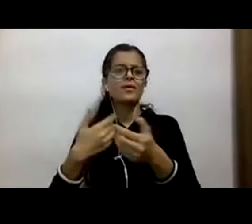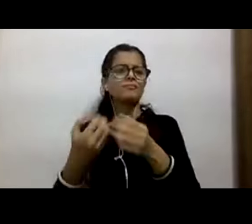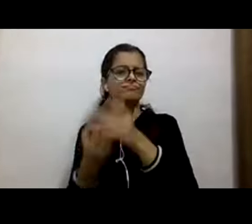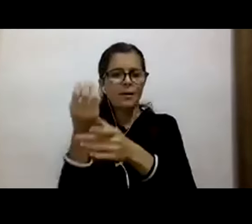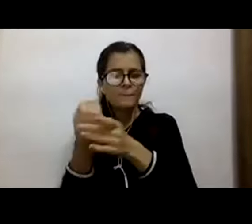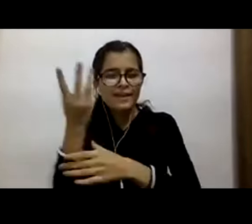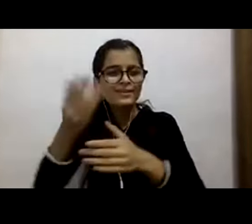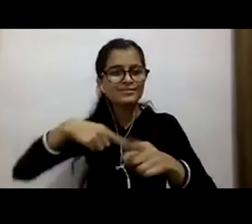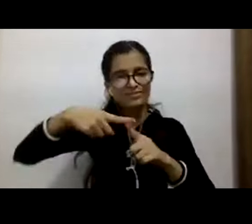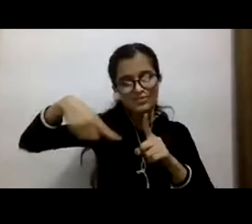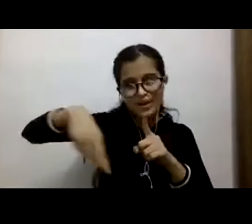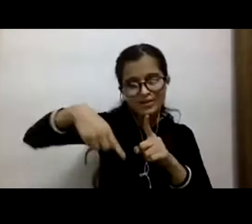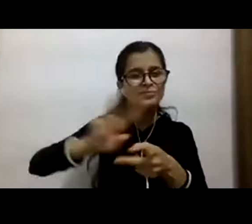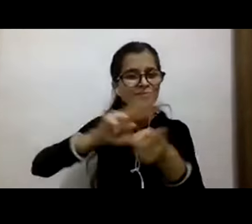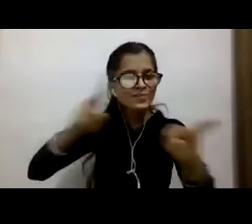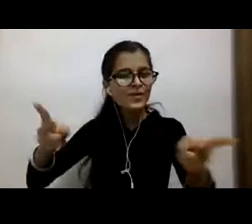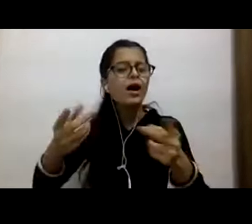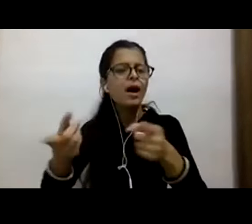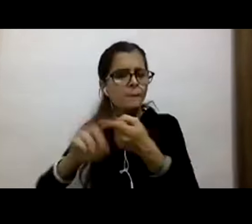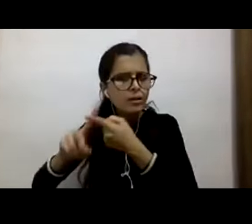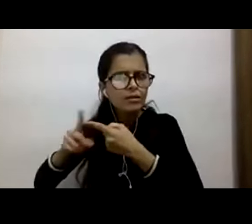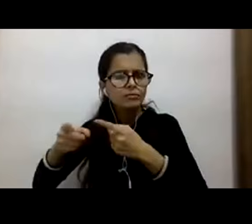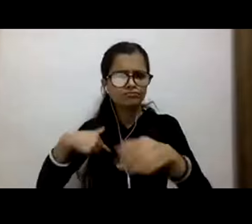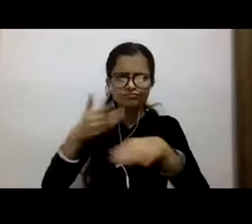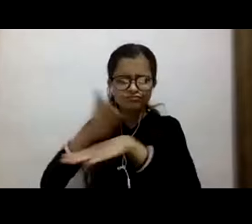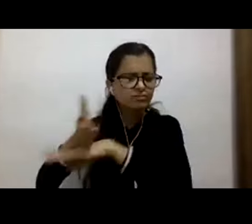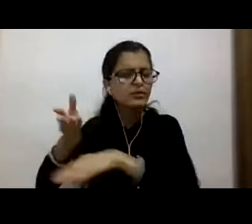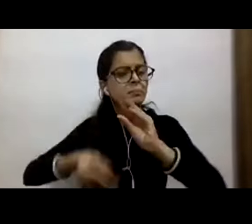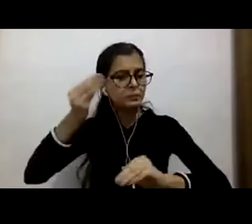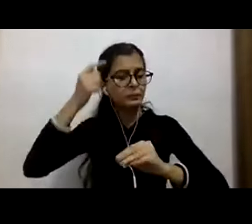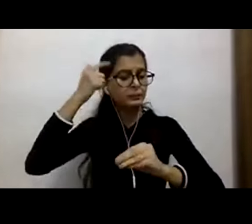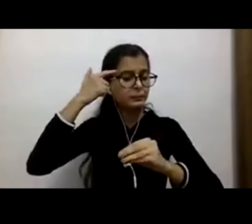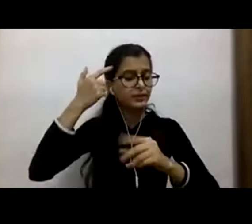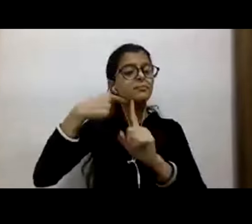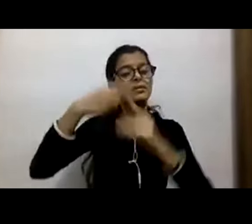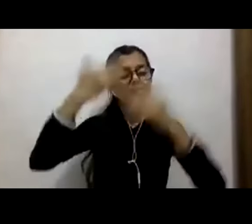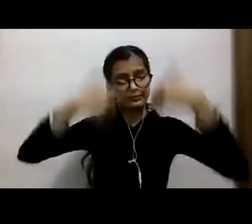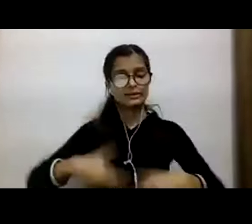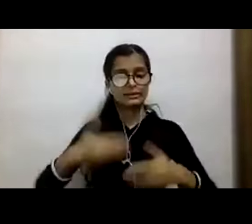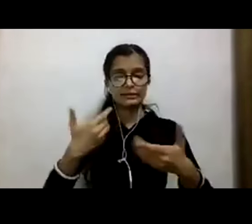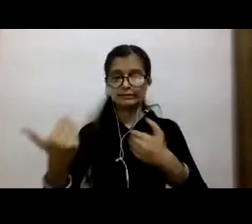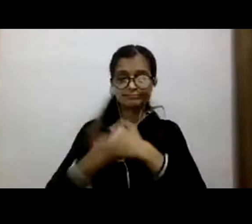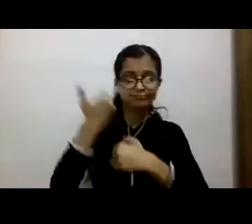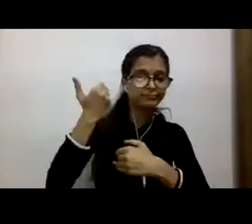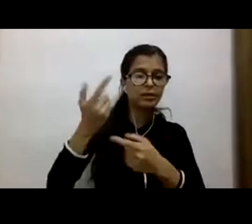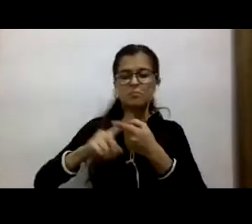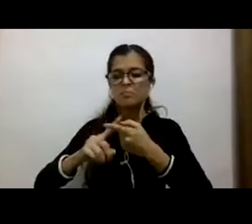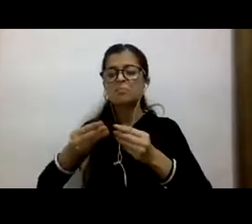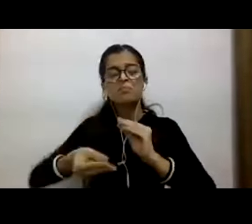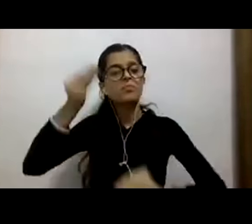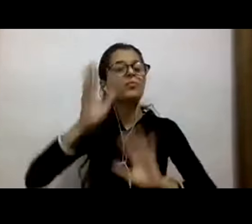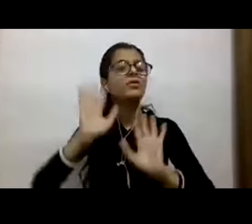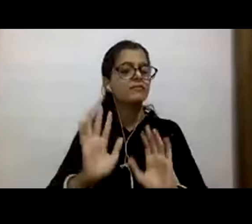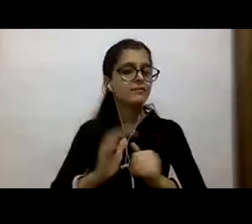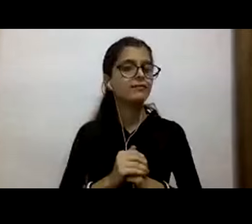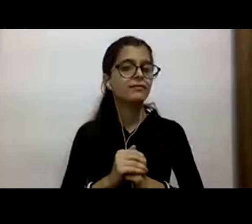patients' health. I saw how both mental and physical health of people was affected by issues outside of health.